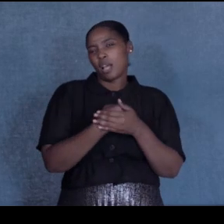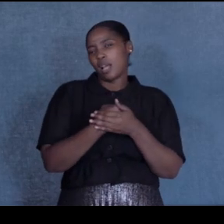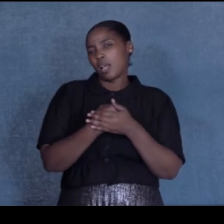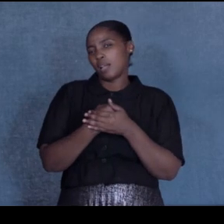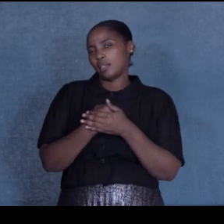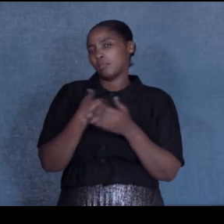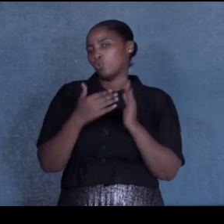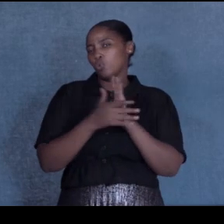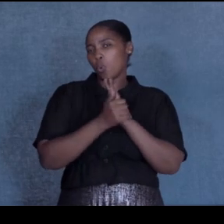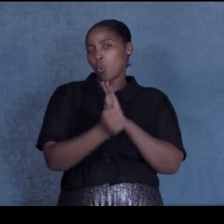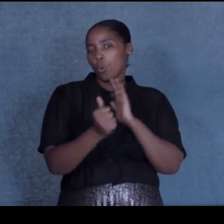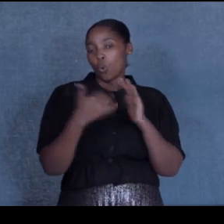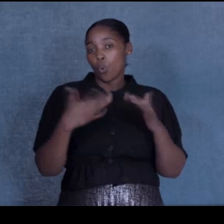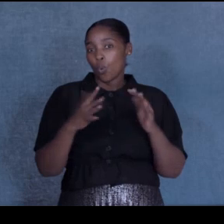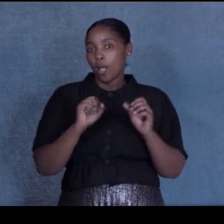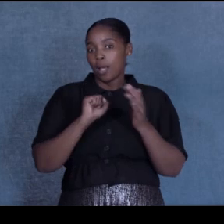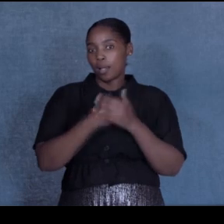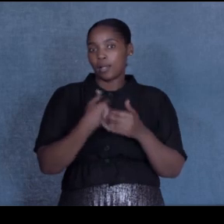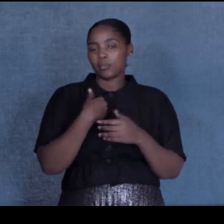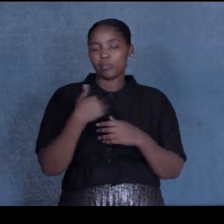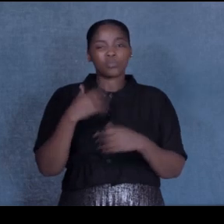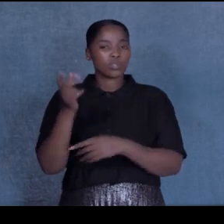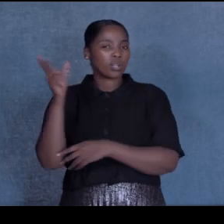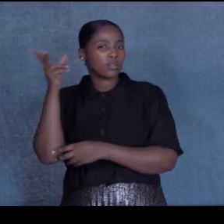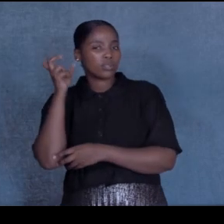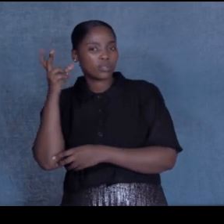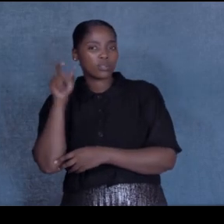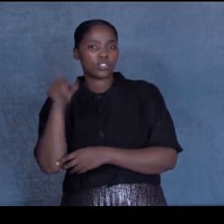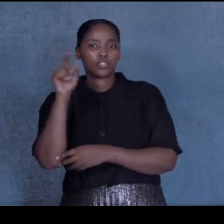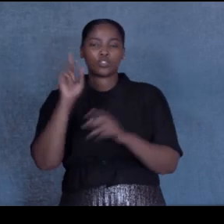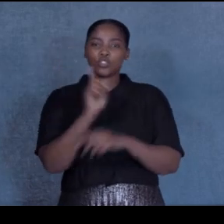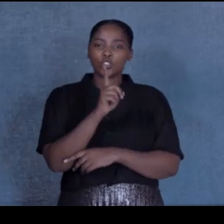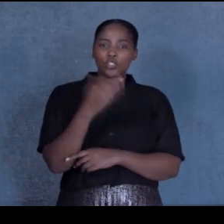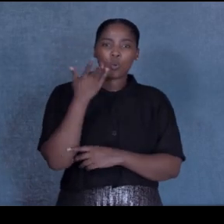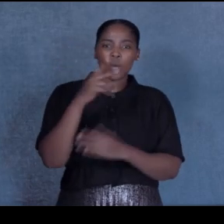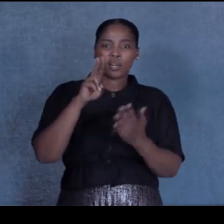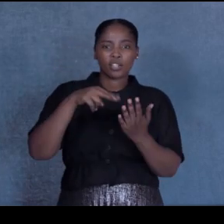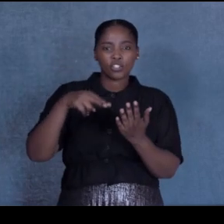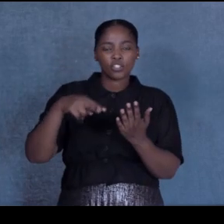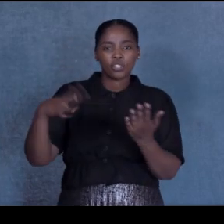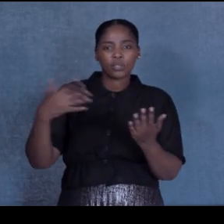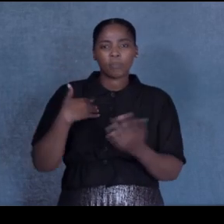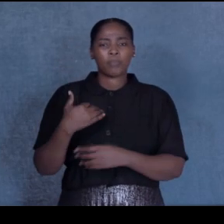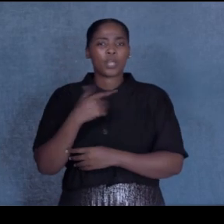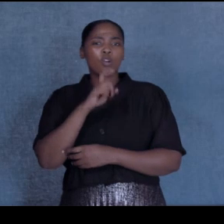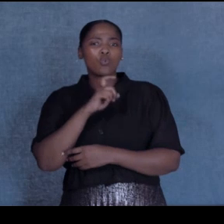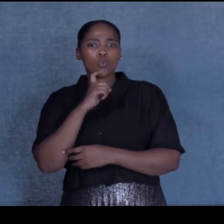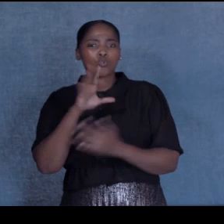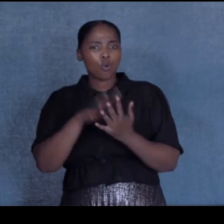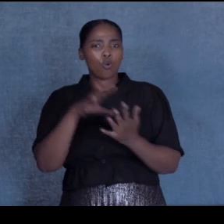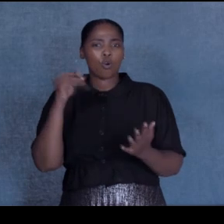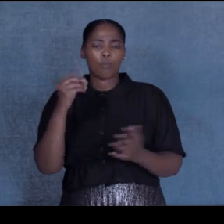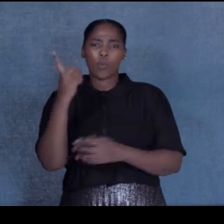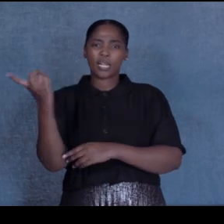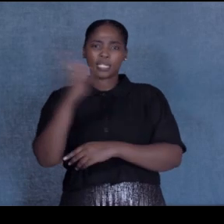I used to listen to the teacher when she reads the word. I used to copy it. And one day my